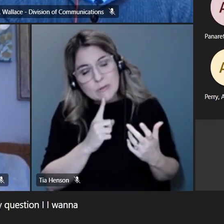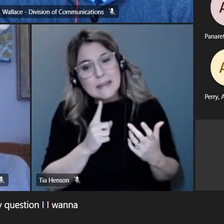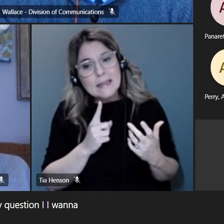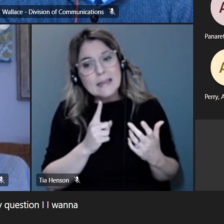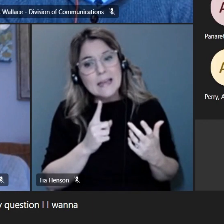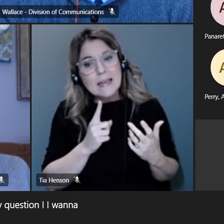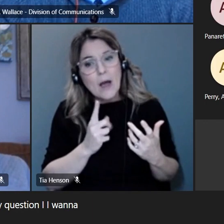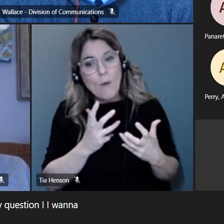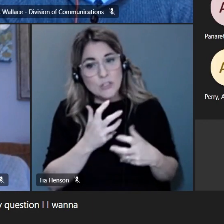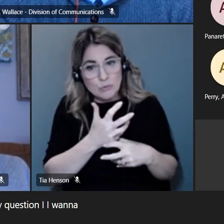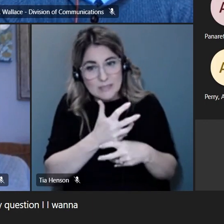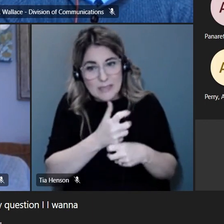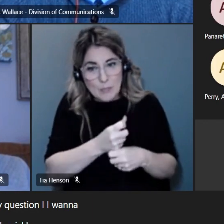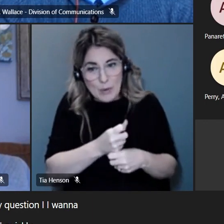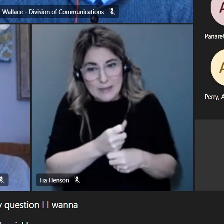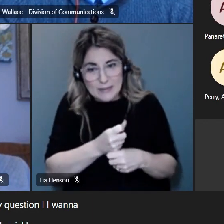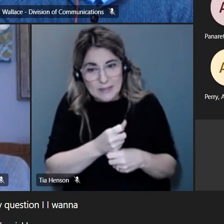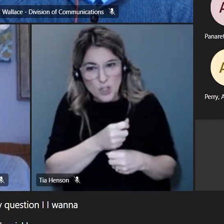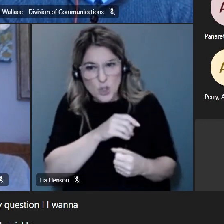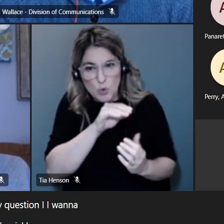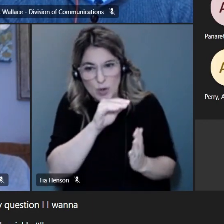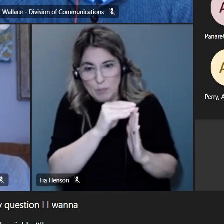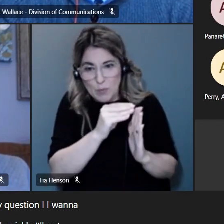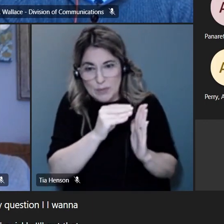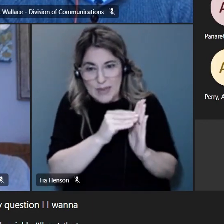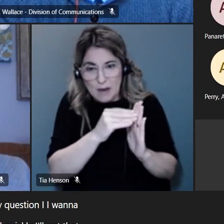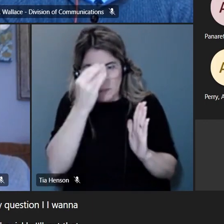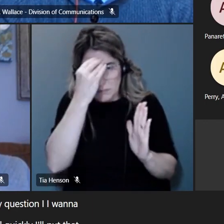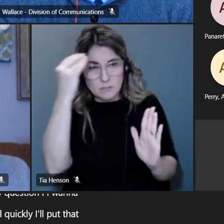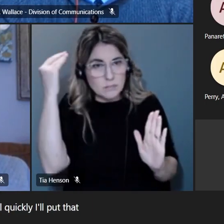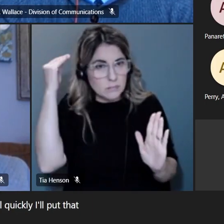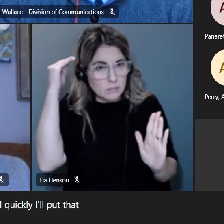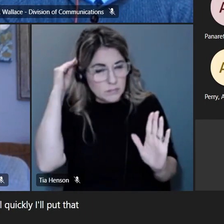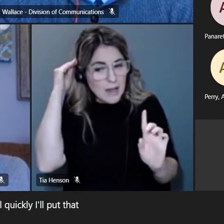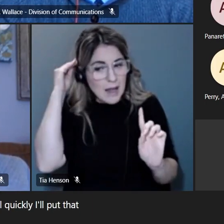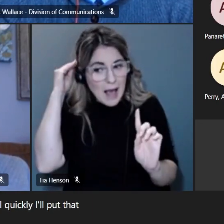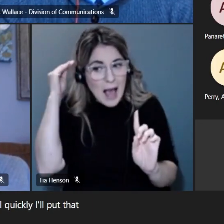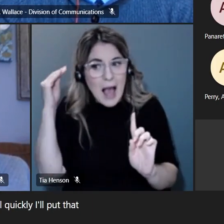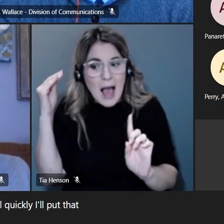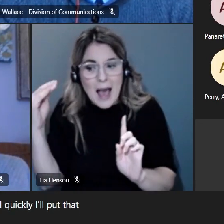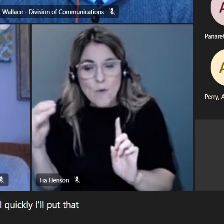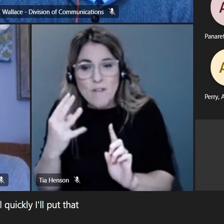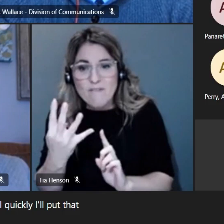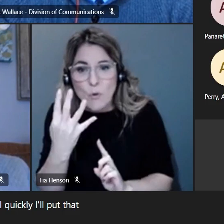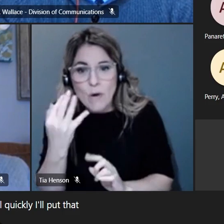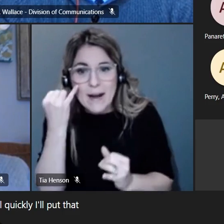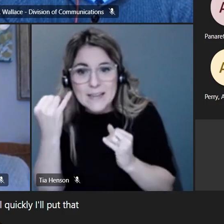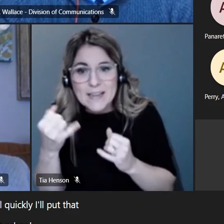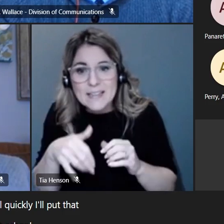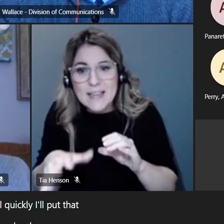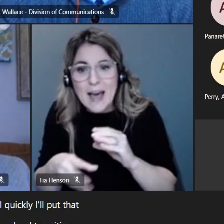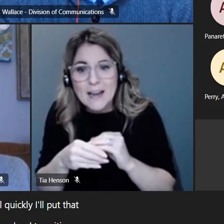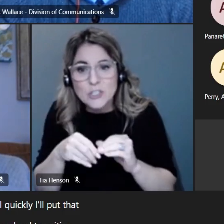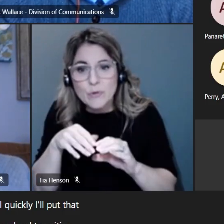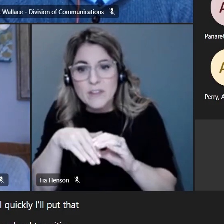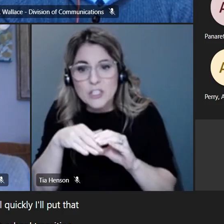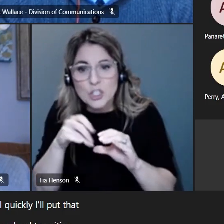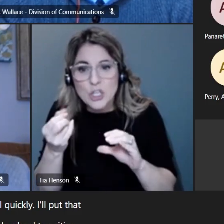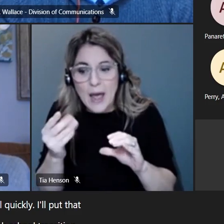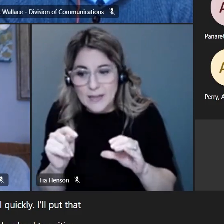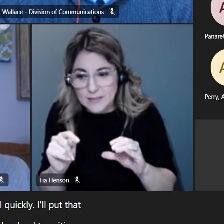try to summarize them real quickly i'll put that in the chat here the four ideas post high school transition